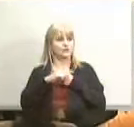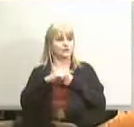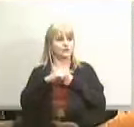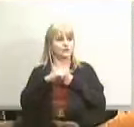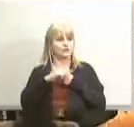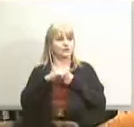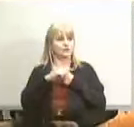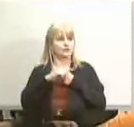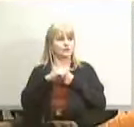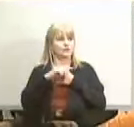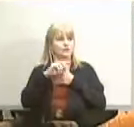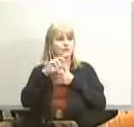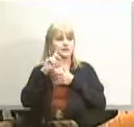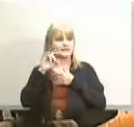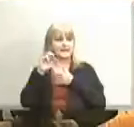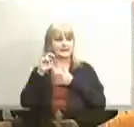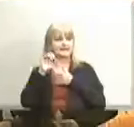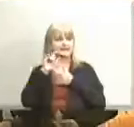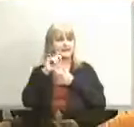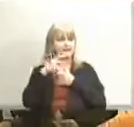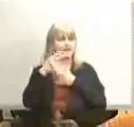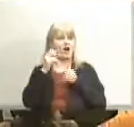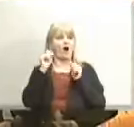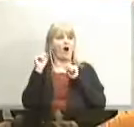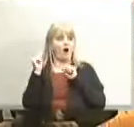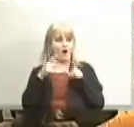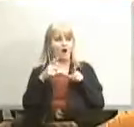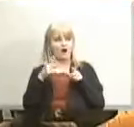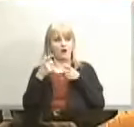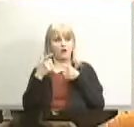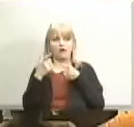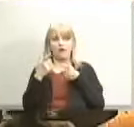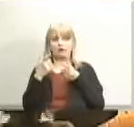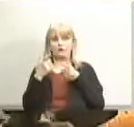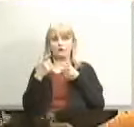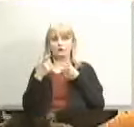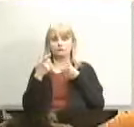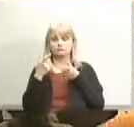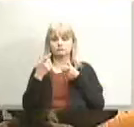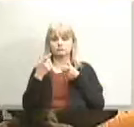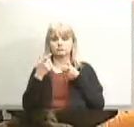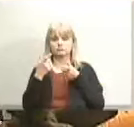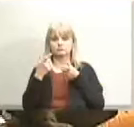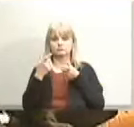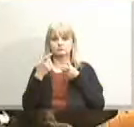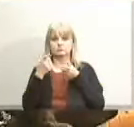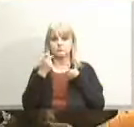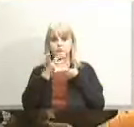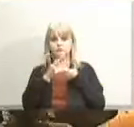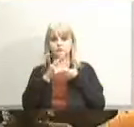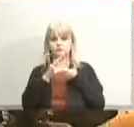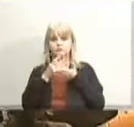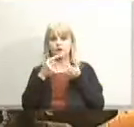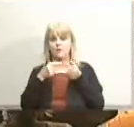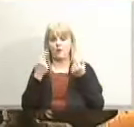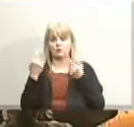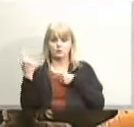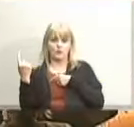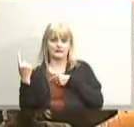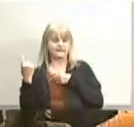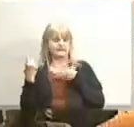okay diane seconds all in favor opposed okay great the calendar is set